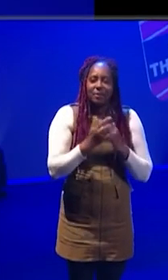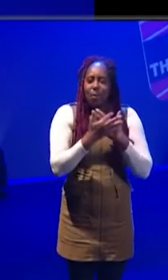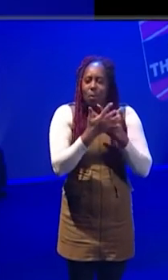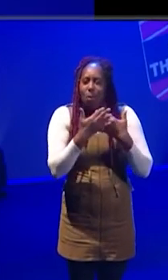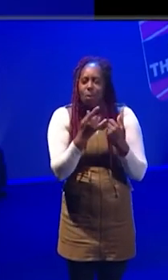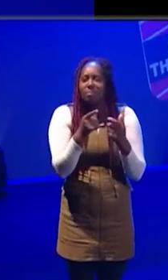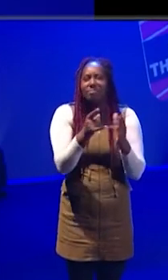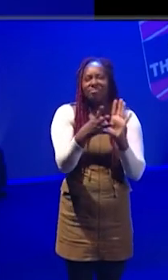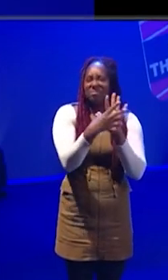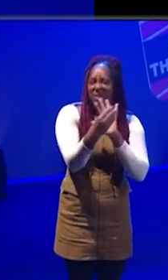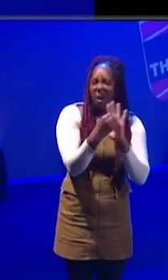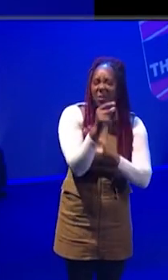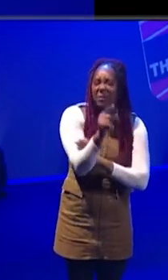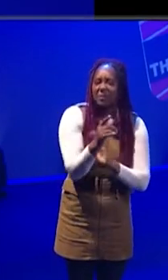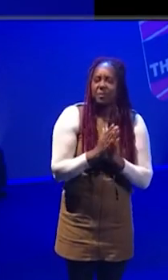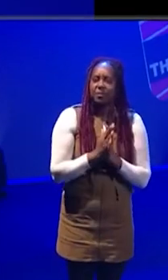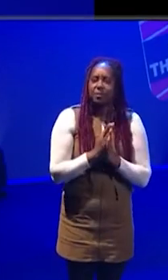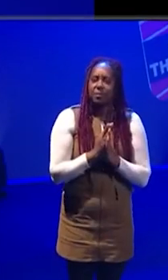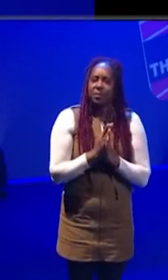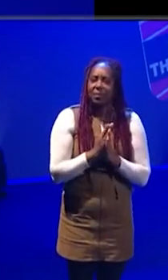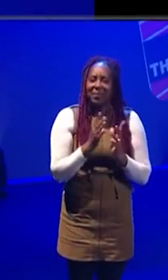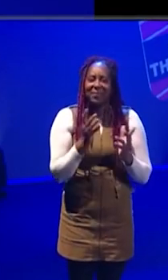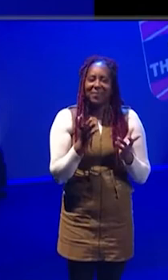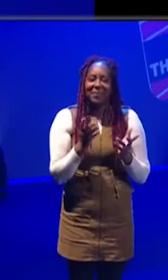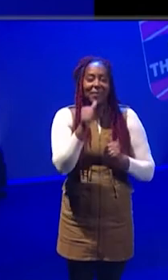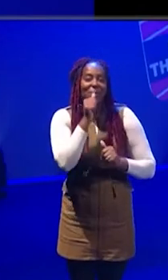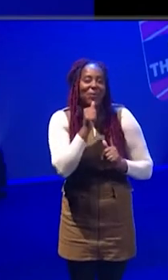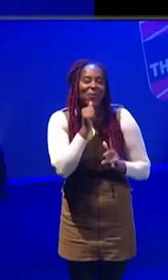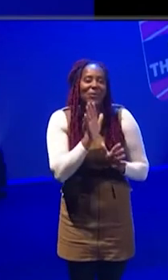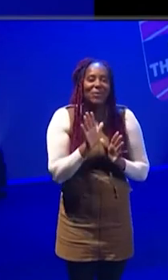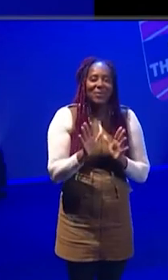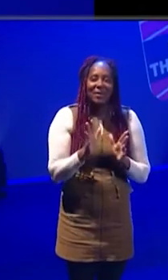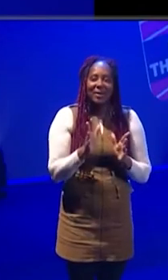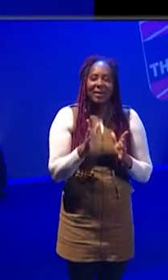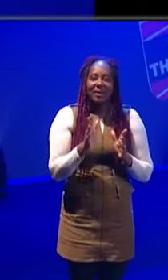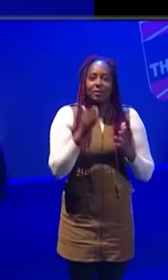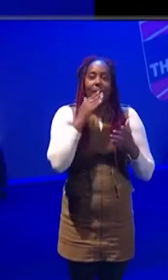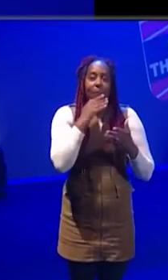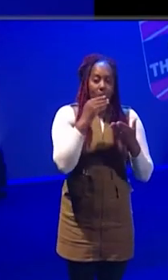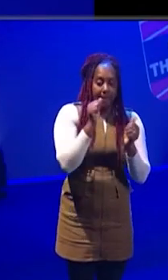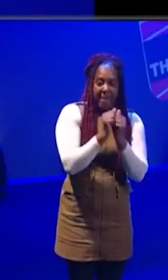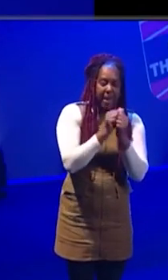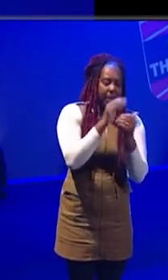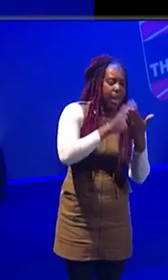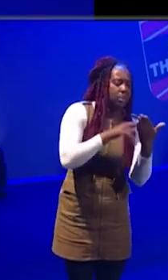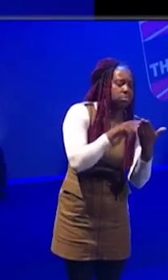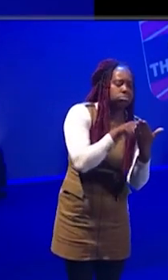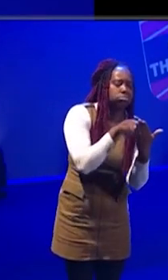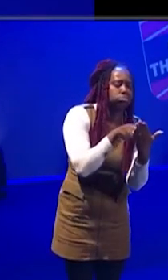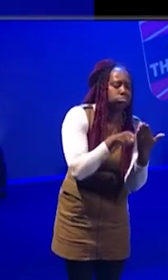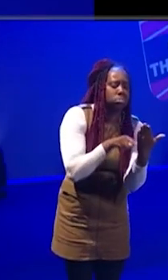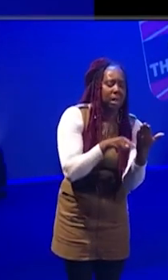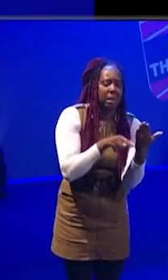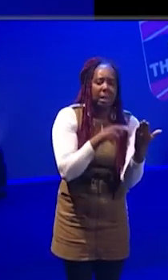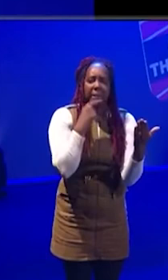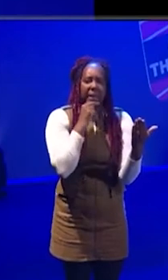also, like, I think, so, obviously, you know, I think that they used to be... I never had them on paper, and I think that was, like, this whole thing that you had, like,